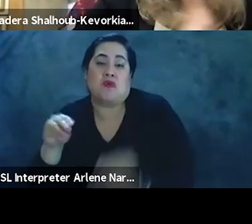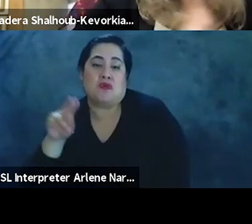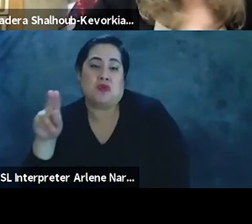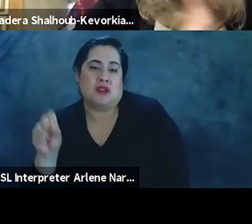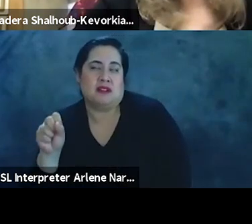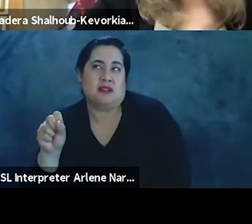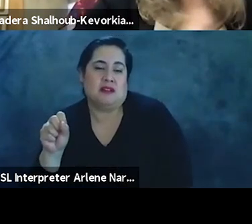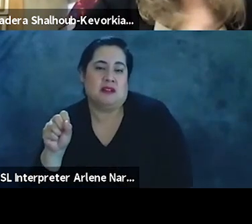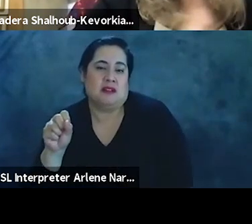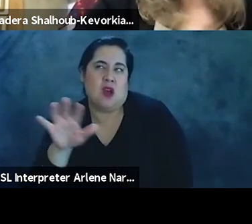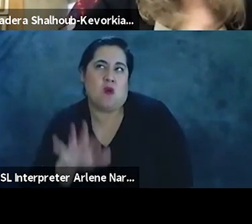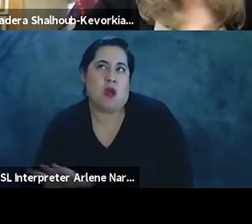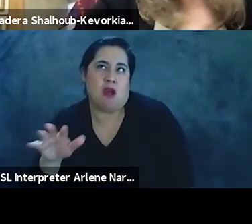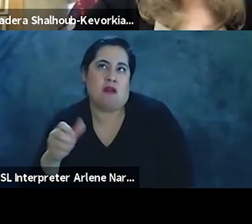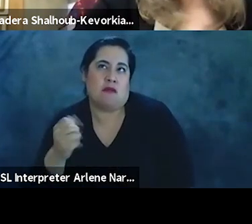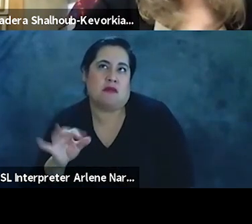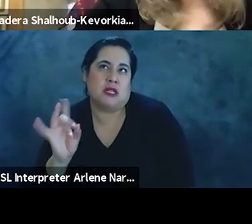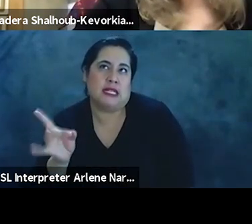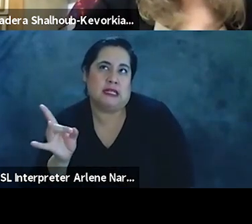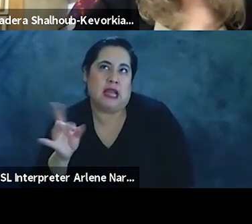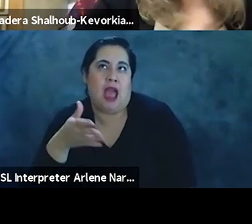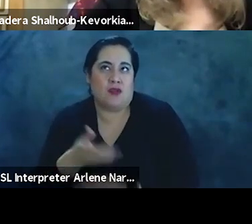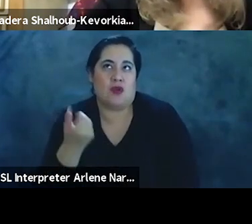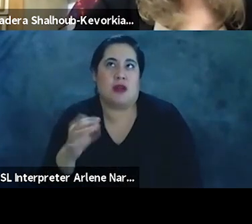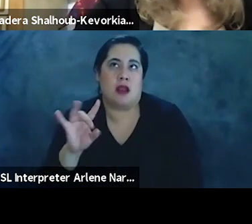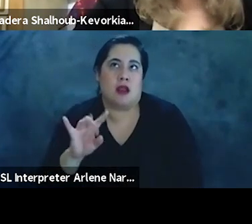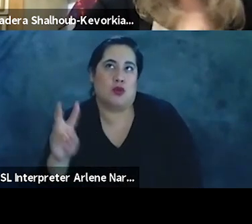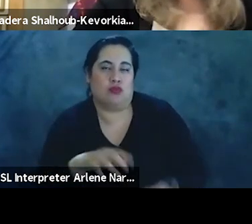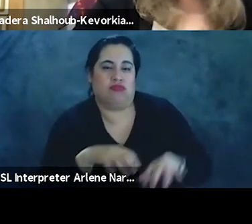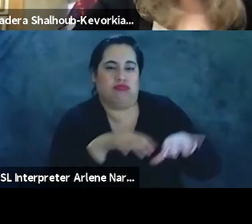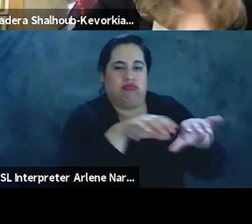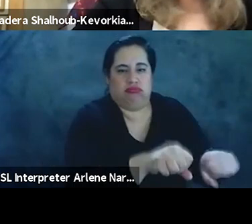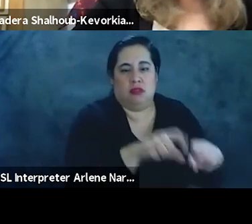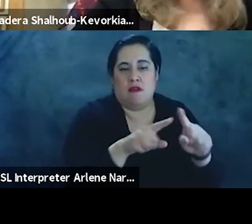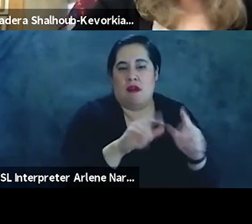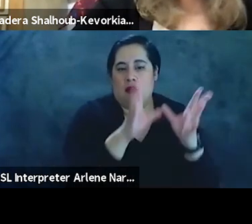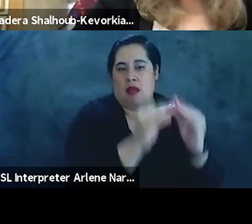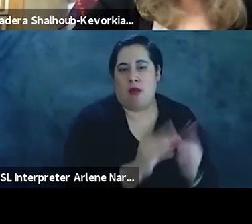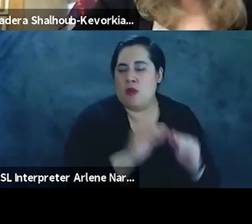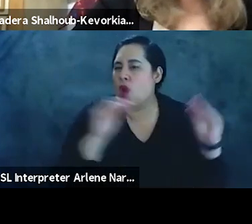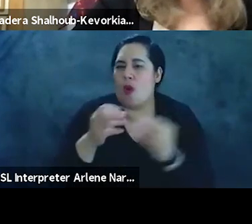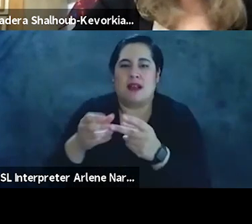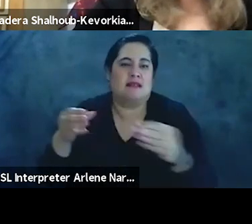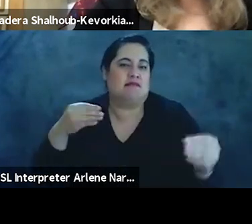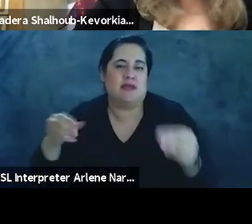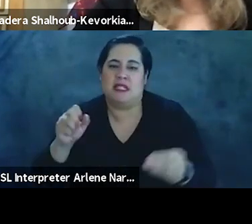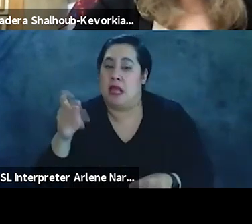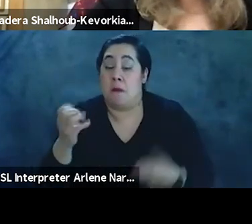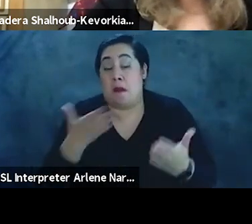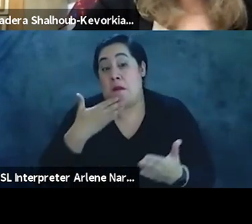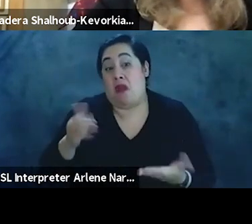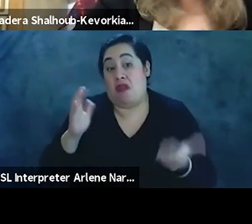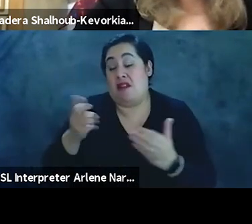sort of around the 82 after the 82 invasion of Lebanon, there was no space. I mean, it might have been better than the sixties, I have no idea,